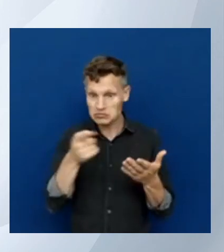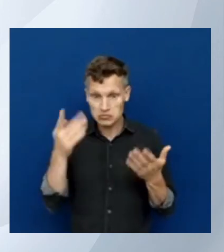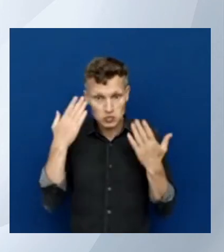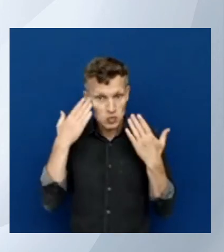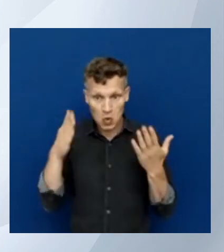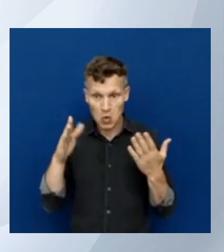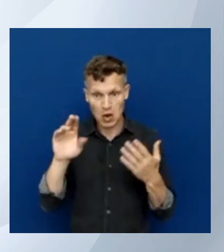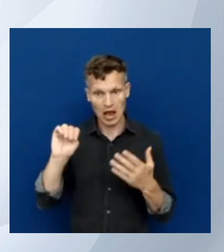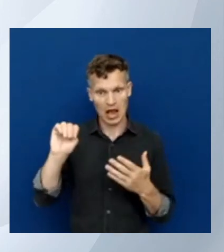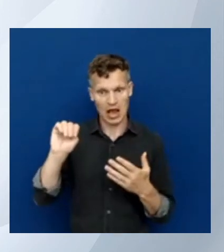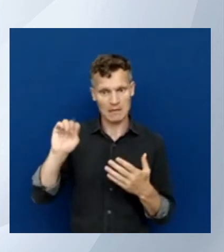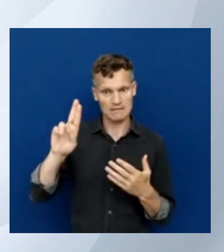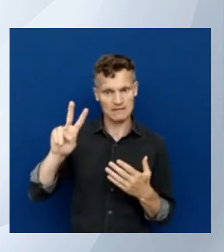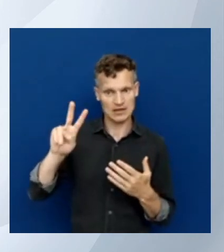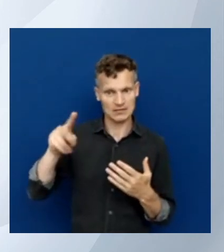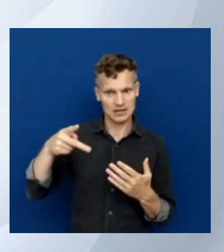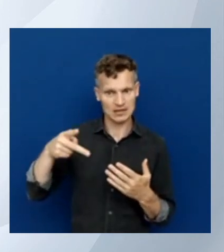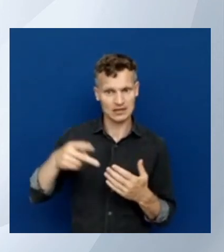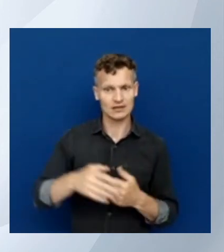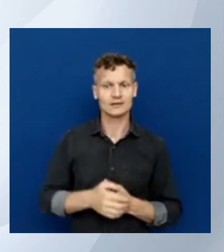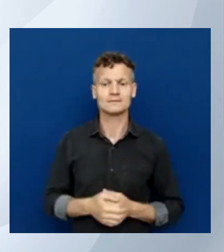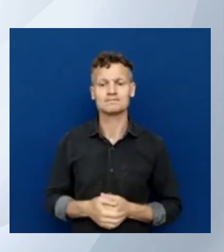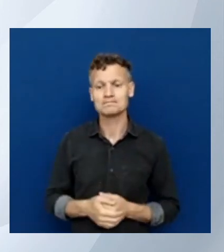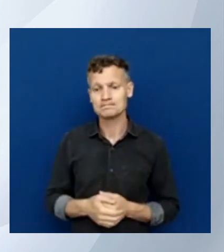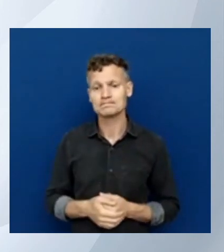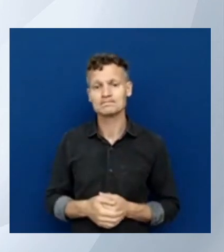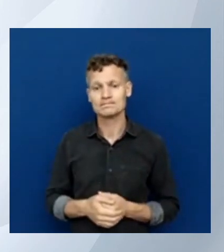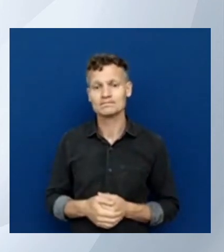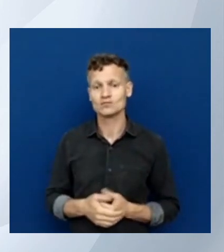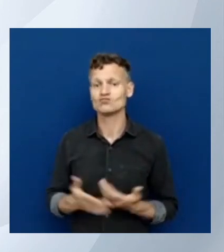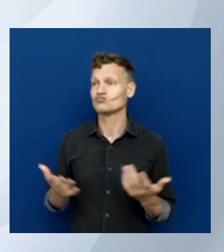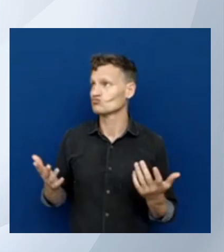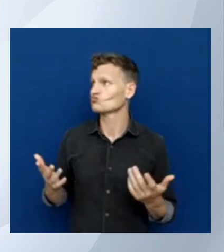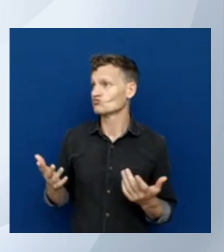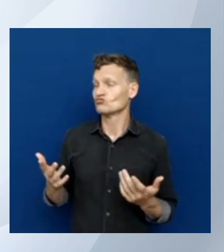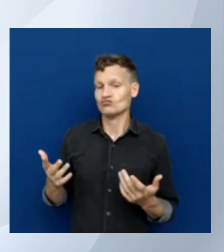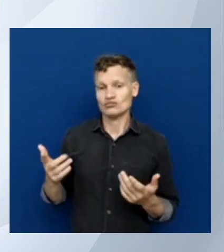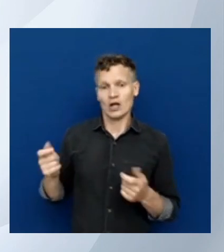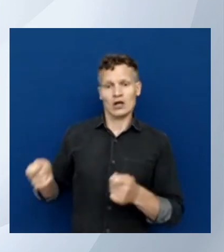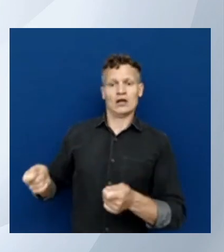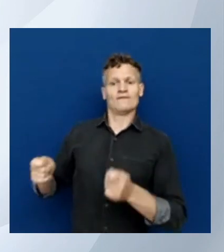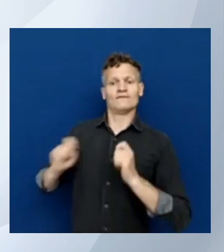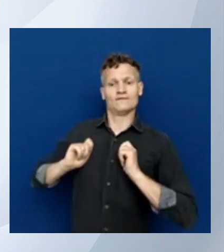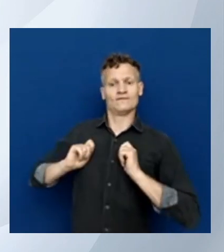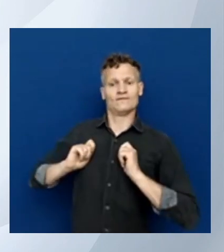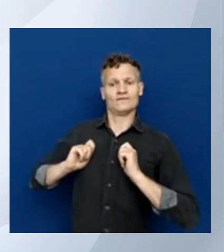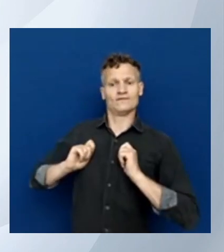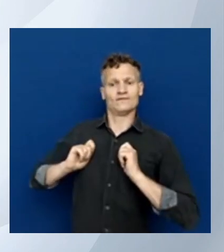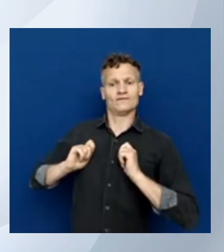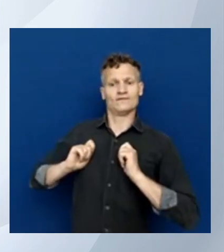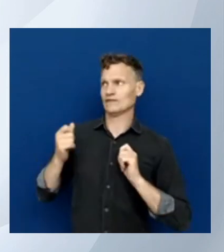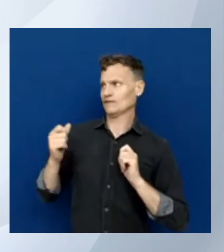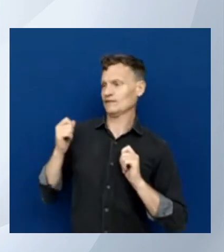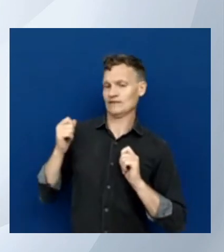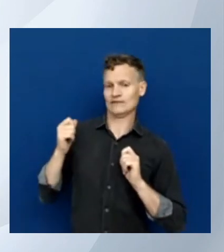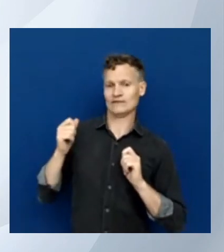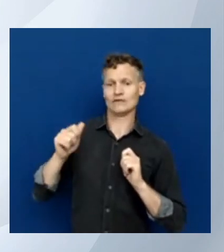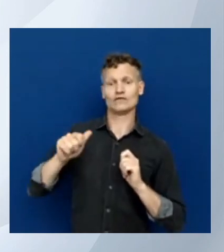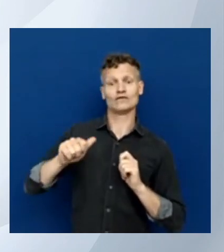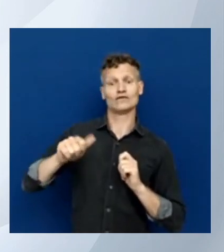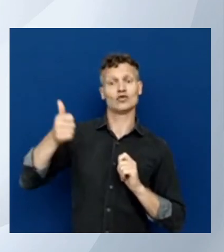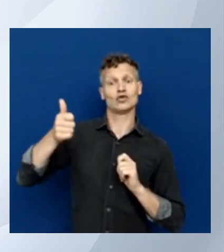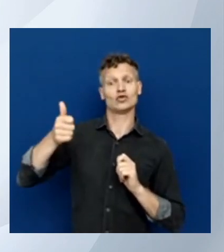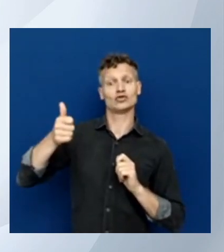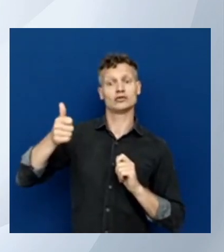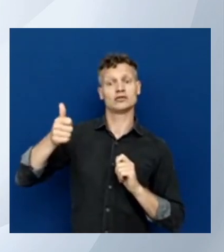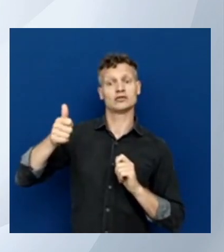yeah I became an MVP in first of March I became an MVP which was ironic